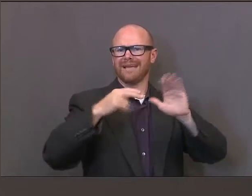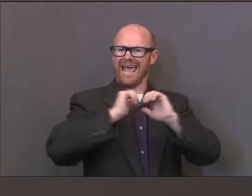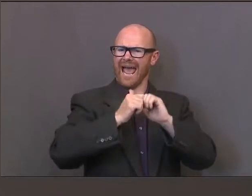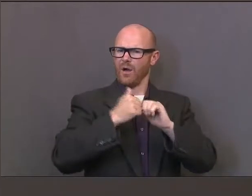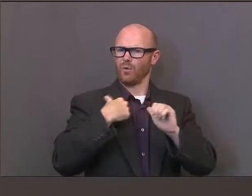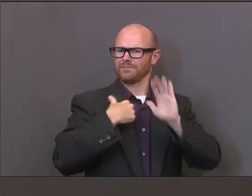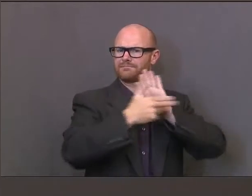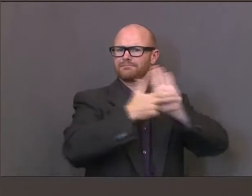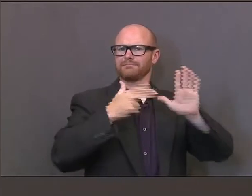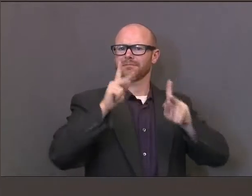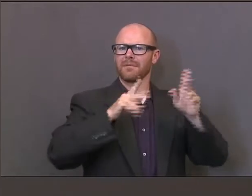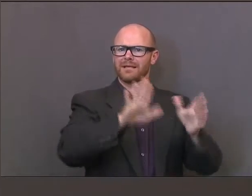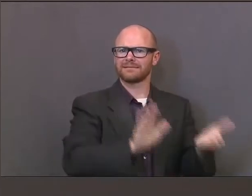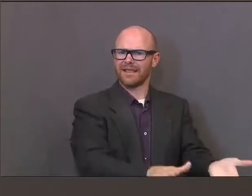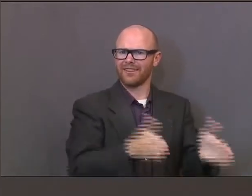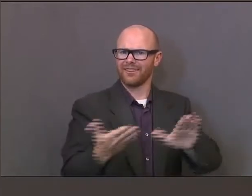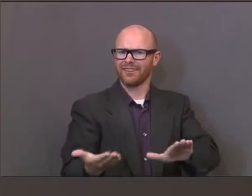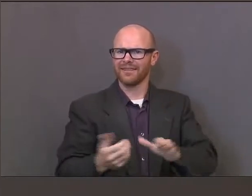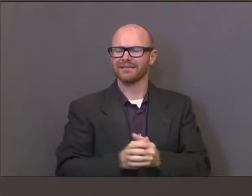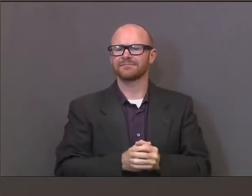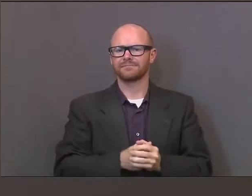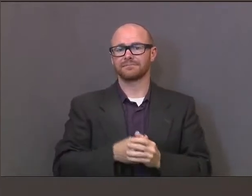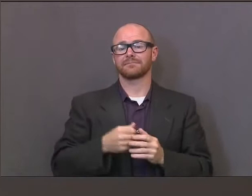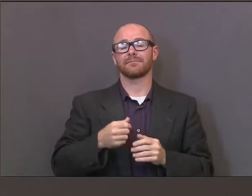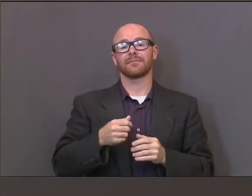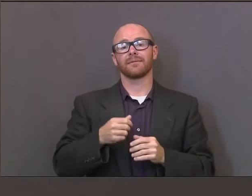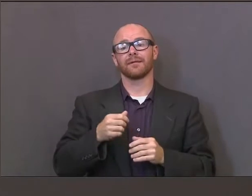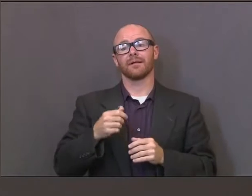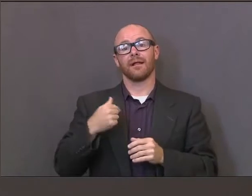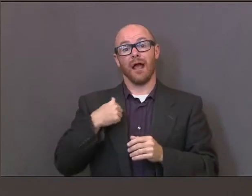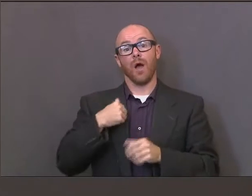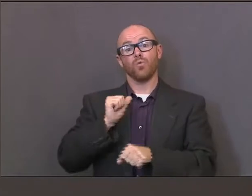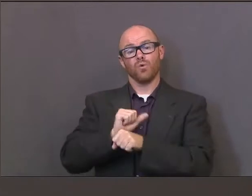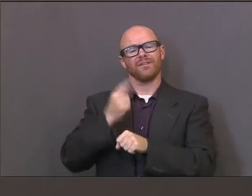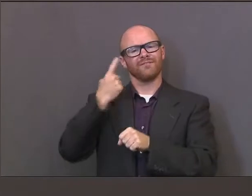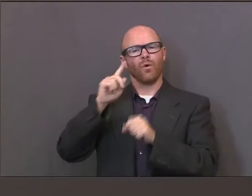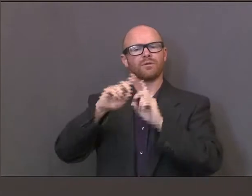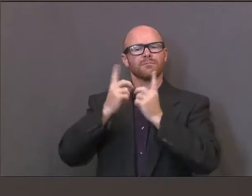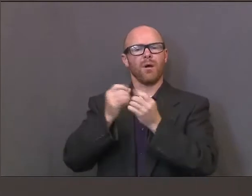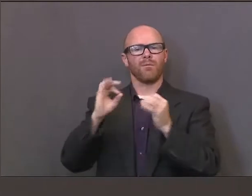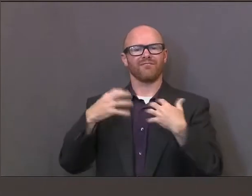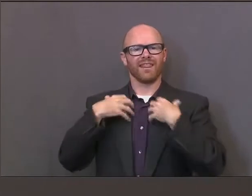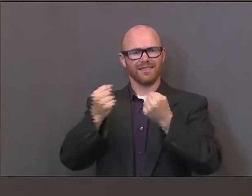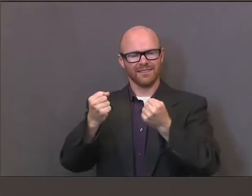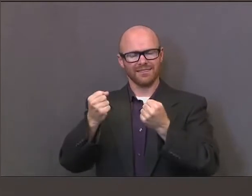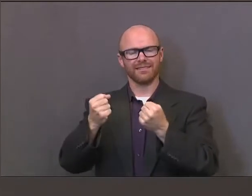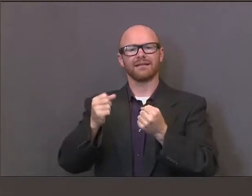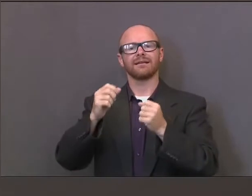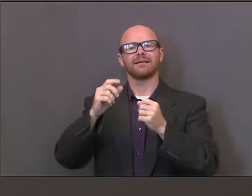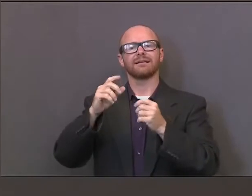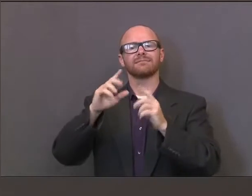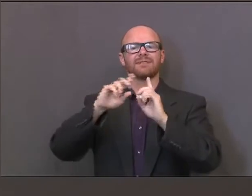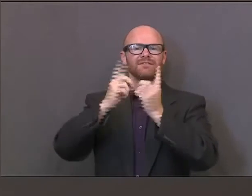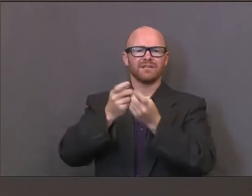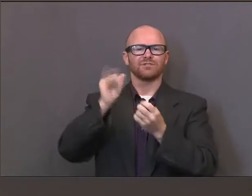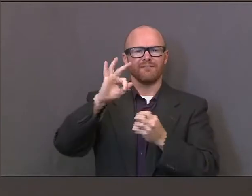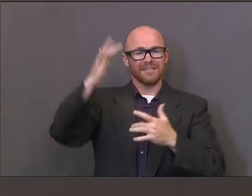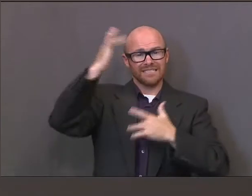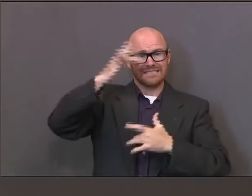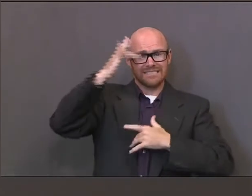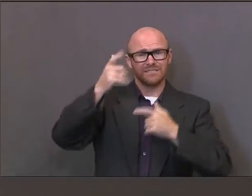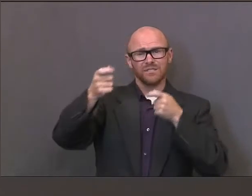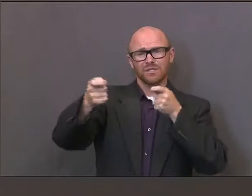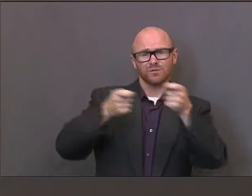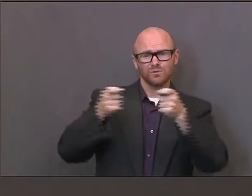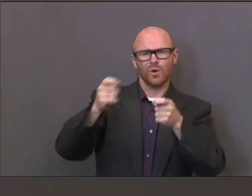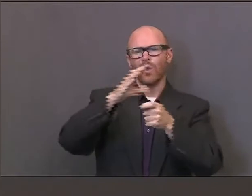state. The Office of Medical Examiner, which is part of the Utah Department of Health's Division of Disease Control and Prevention, is responsible by